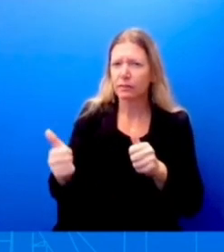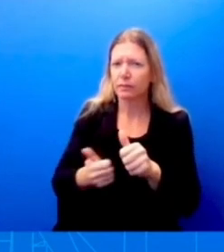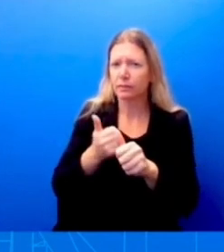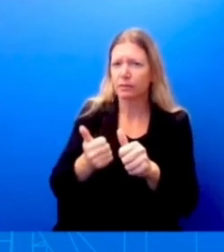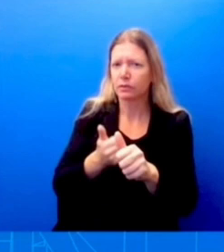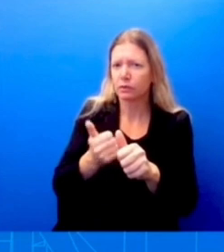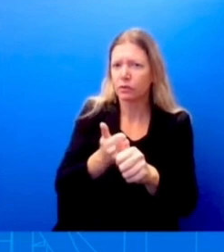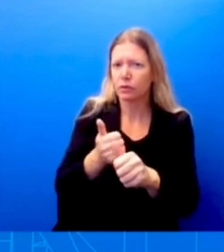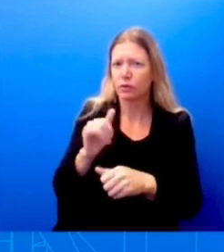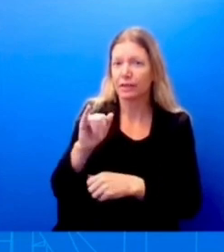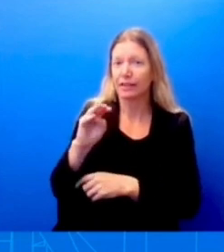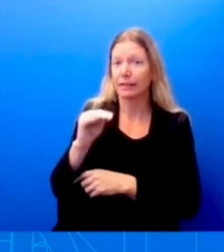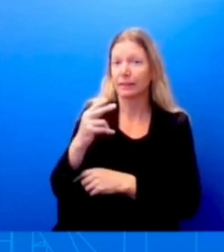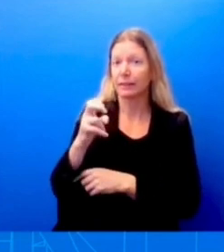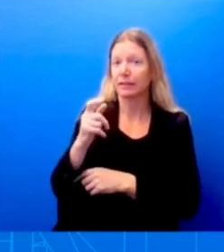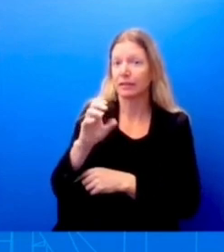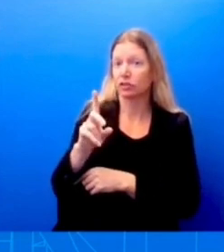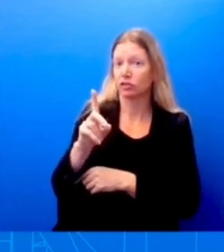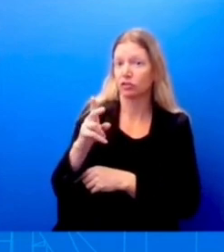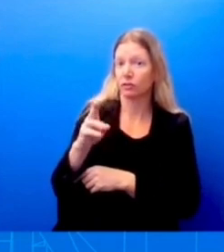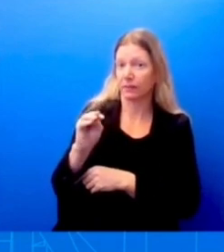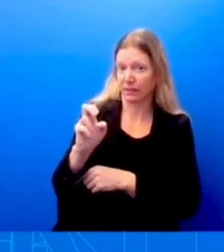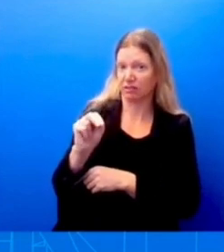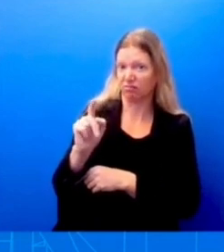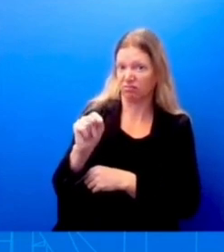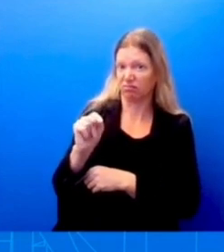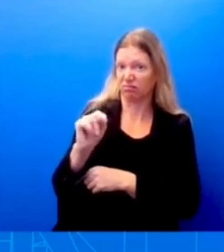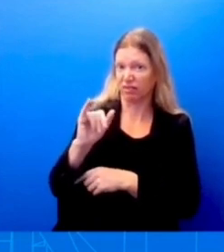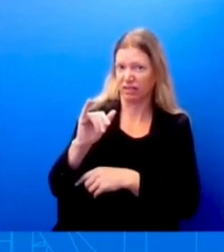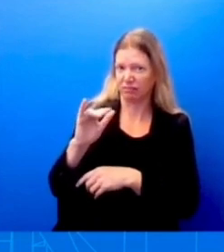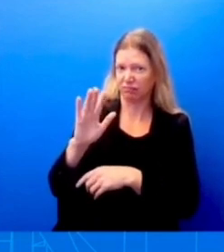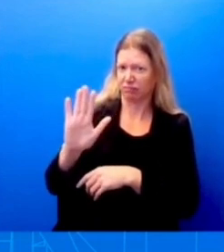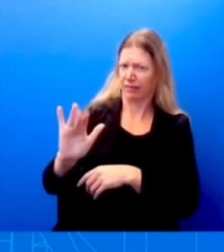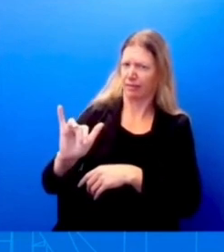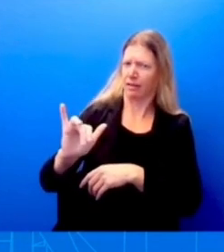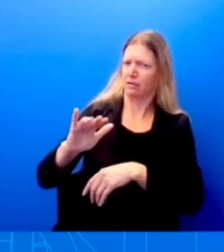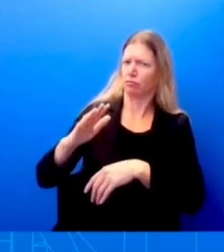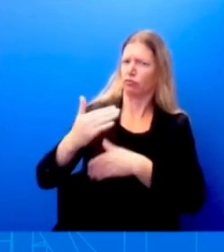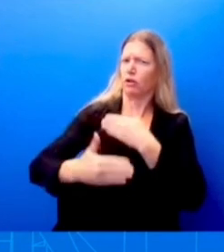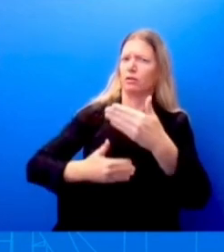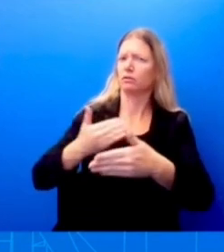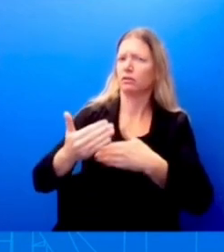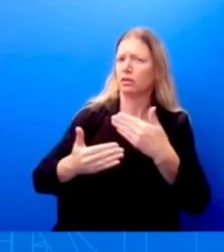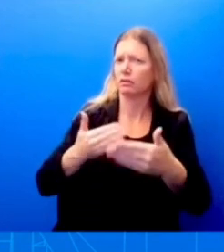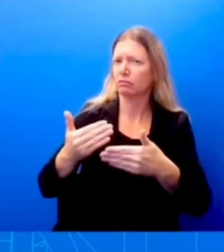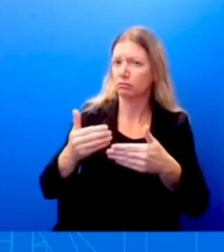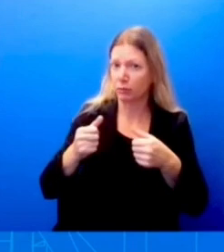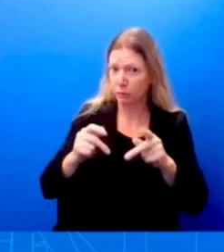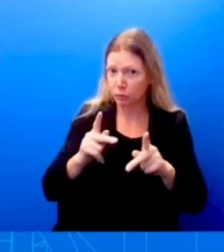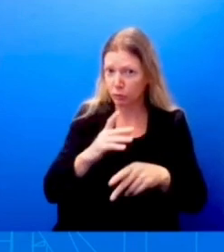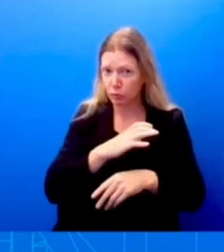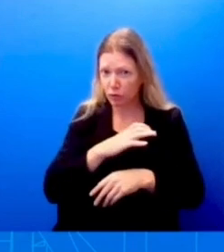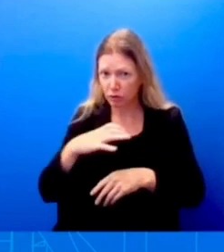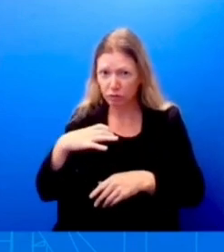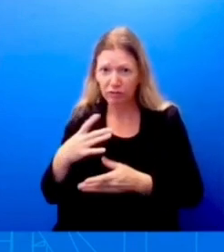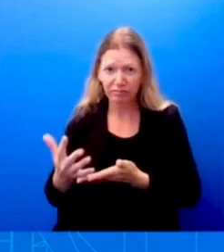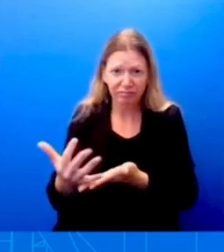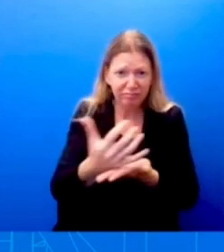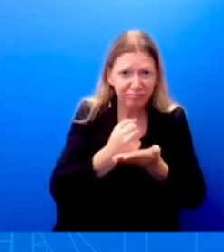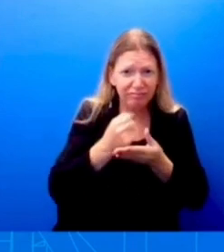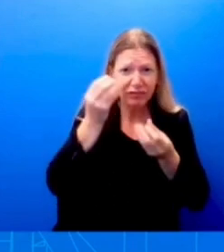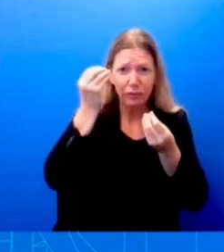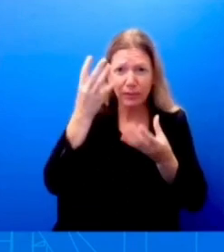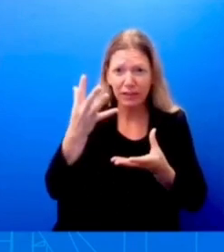and would be an opportunity for Congress, uh, to get all the information they need for his words. What is the White House's